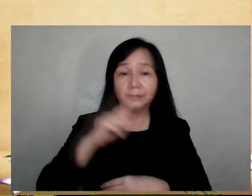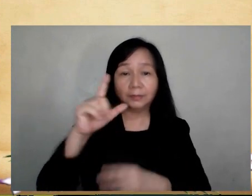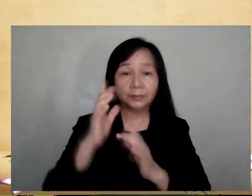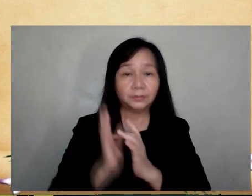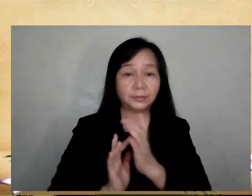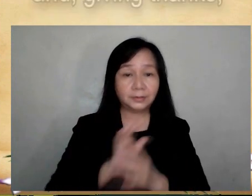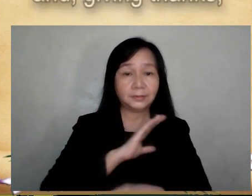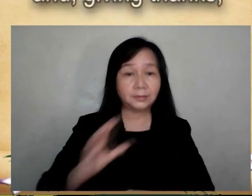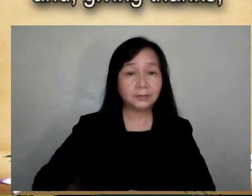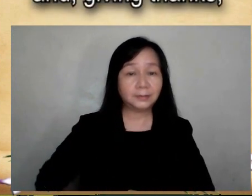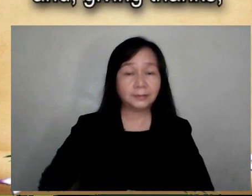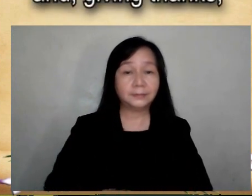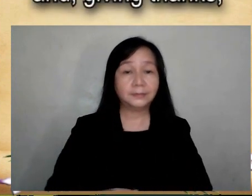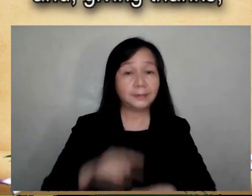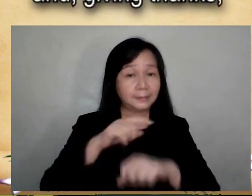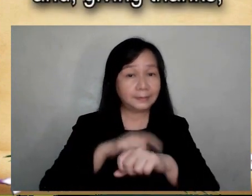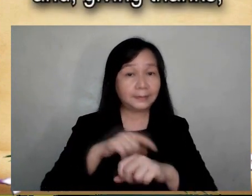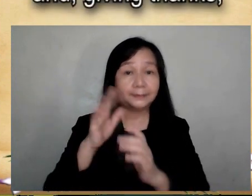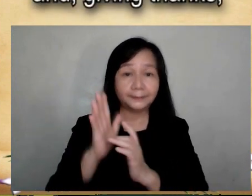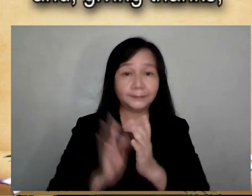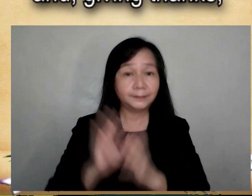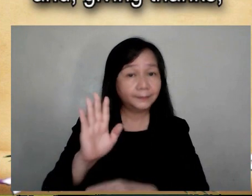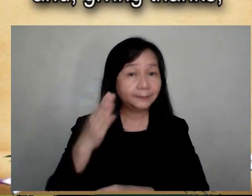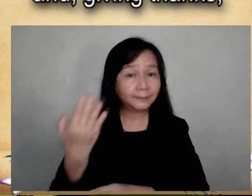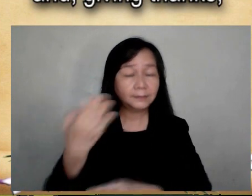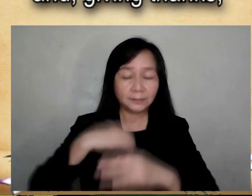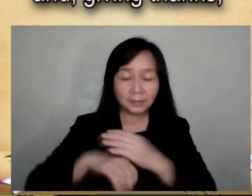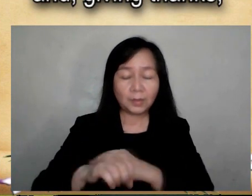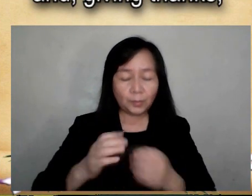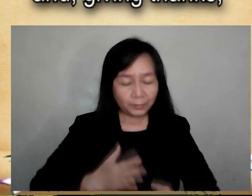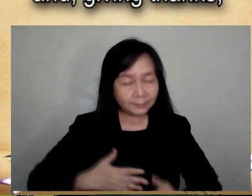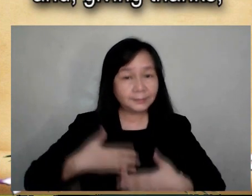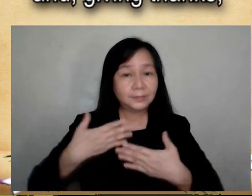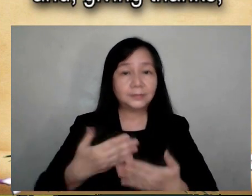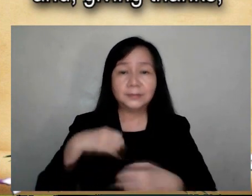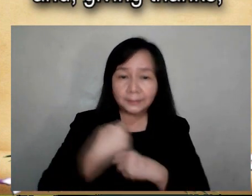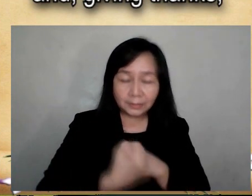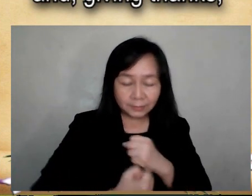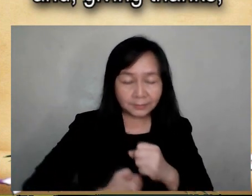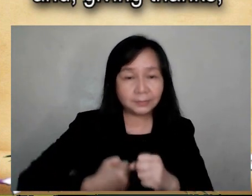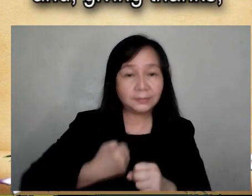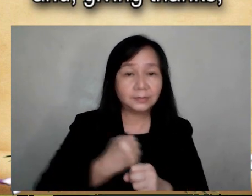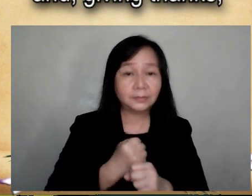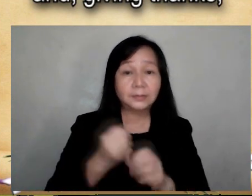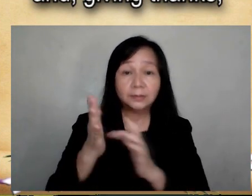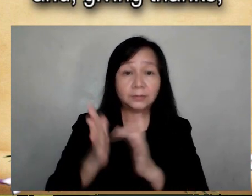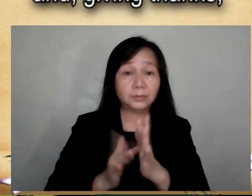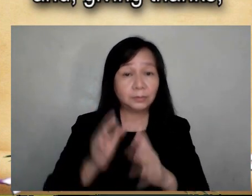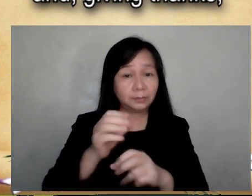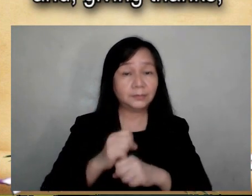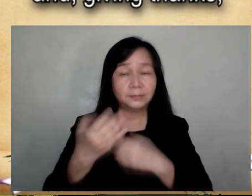Lord Jesus Christ. At the time He was betrayed and entered willingly into His passion, He took bread,